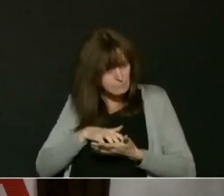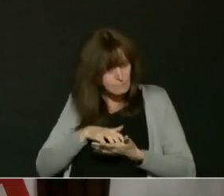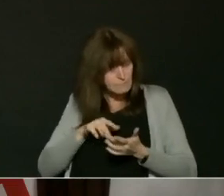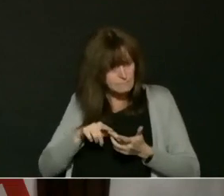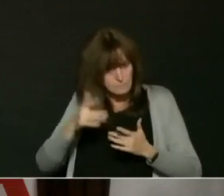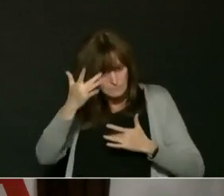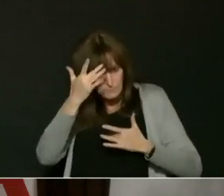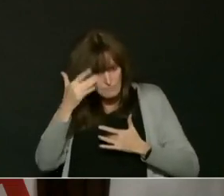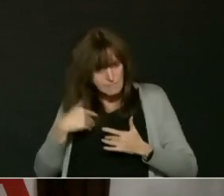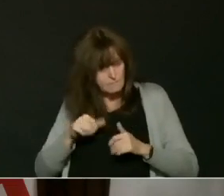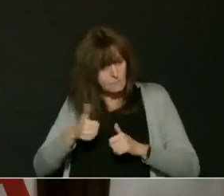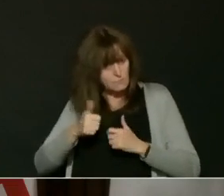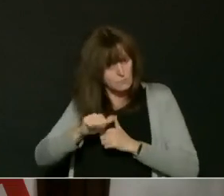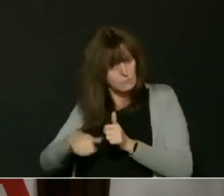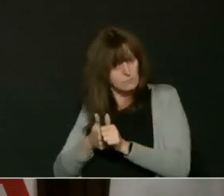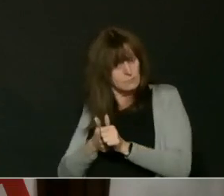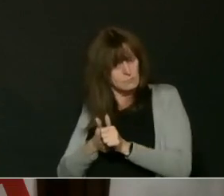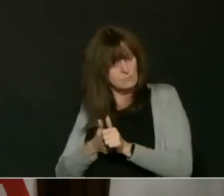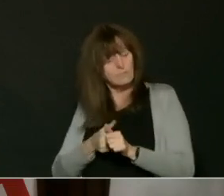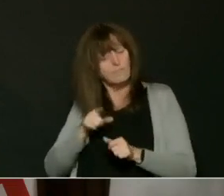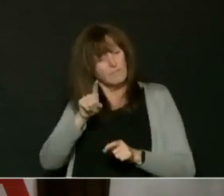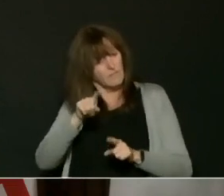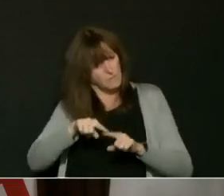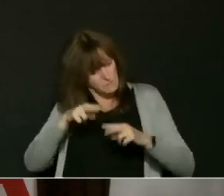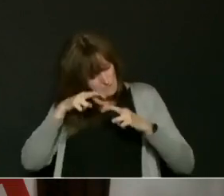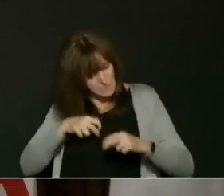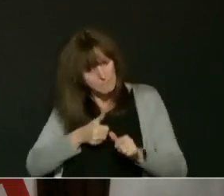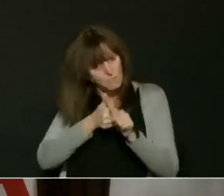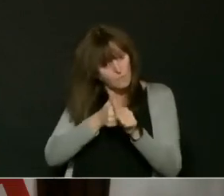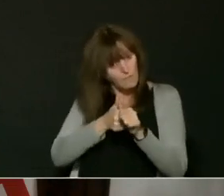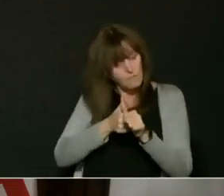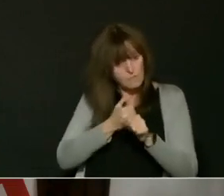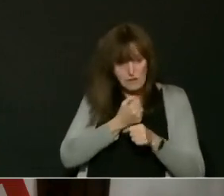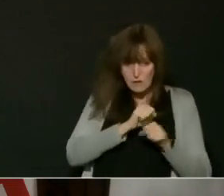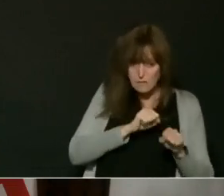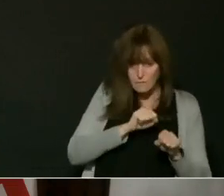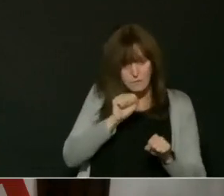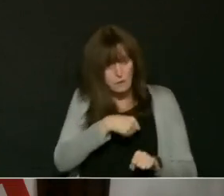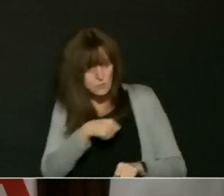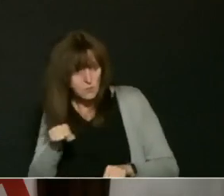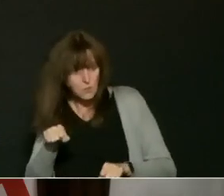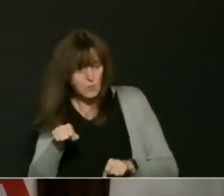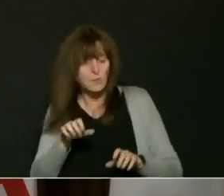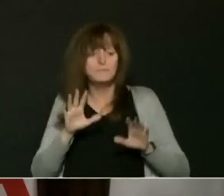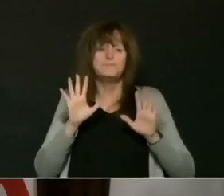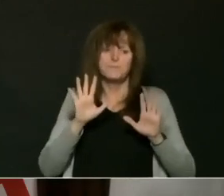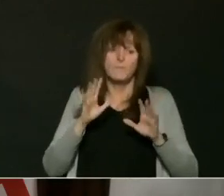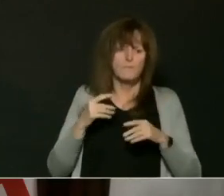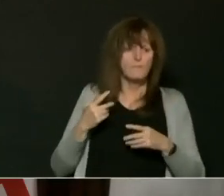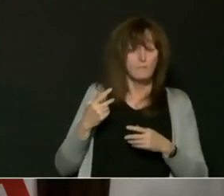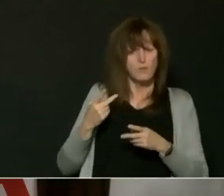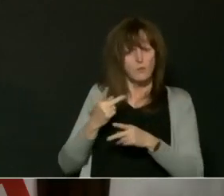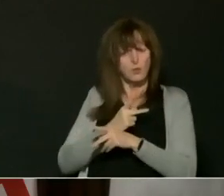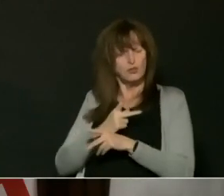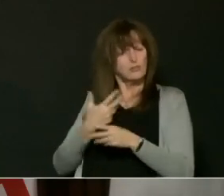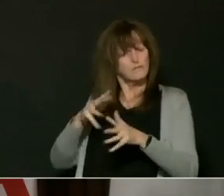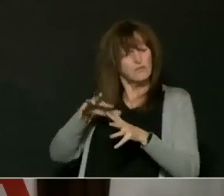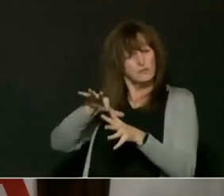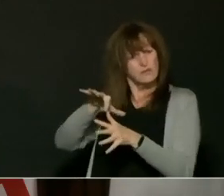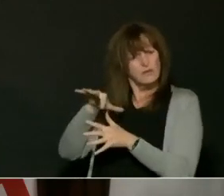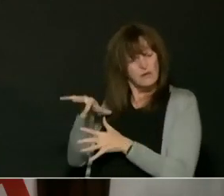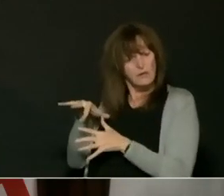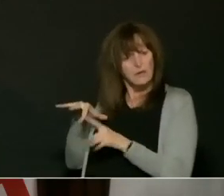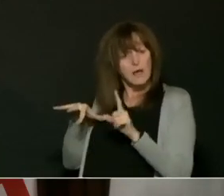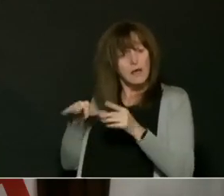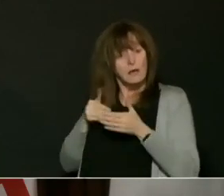all the severe outcomes. But I think the worst is behind us. But there is an ongoing risk. I